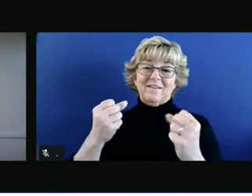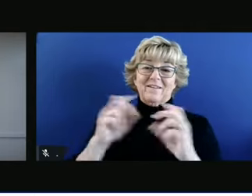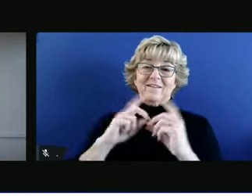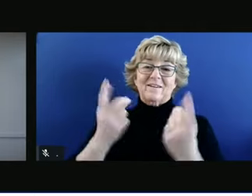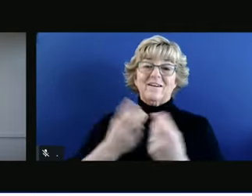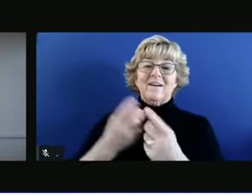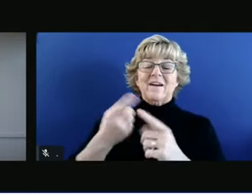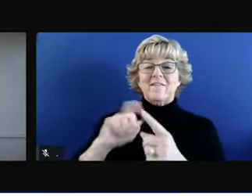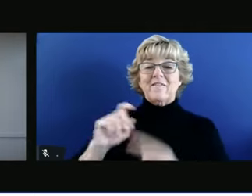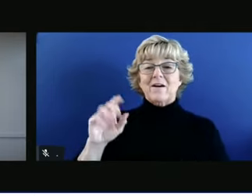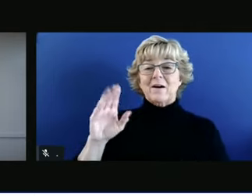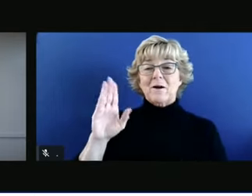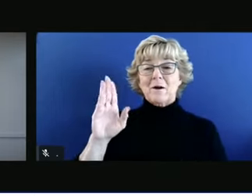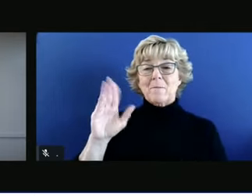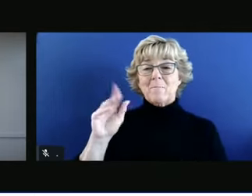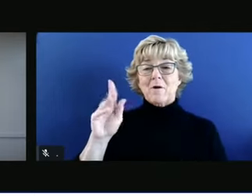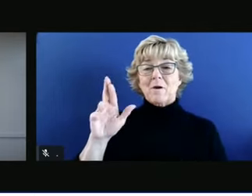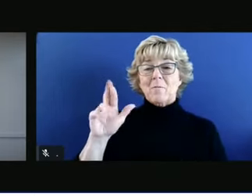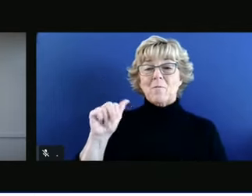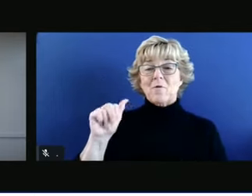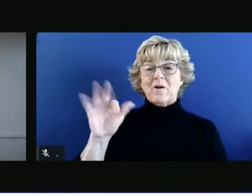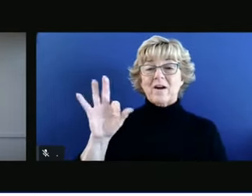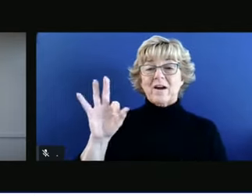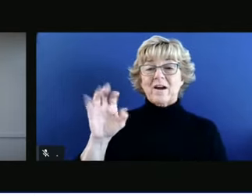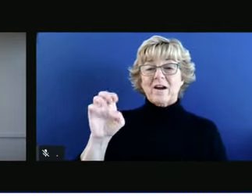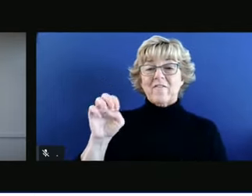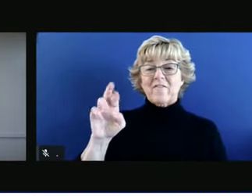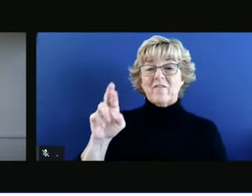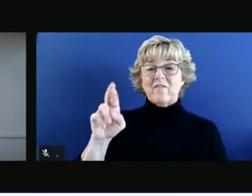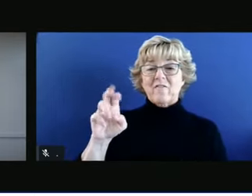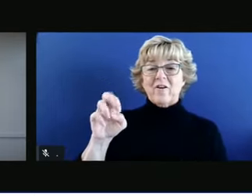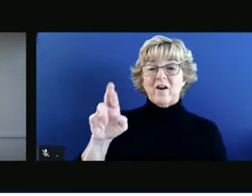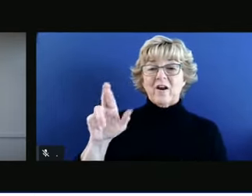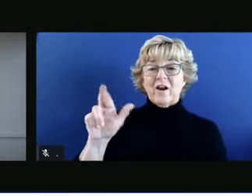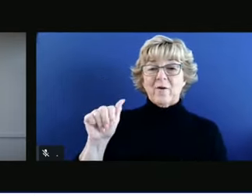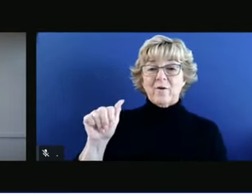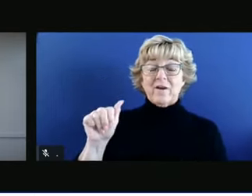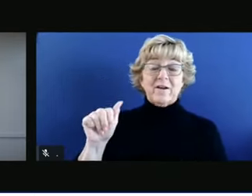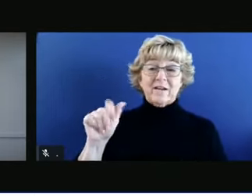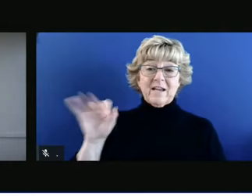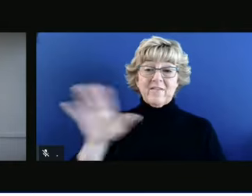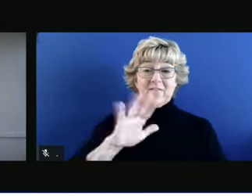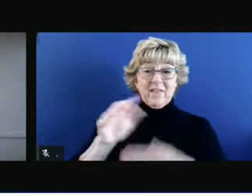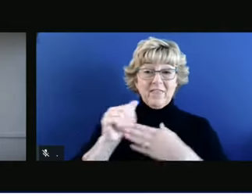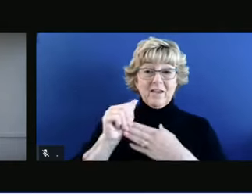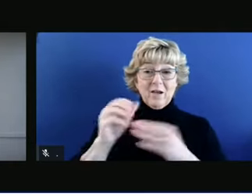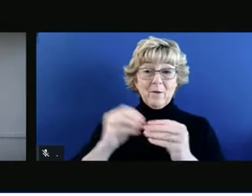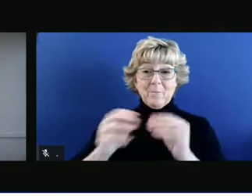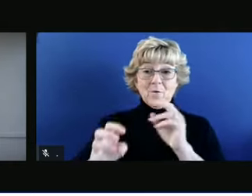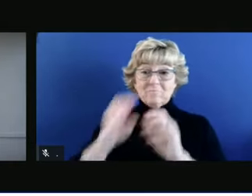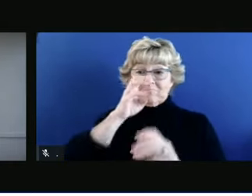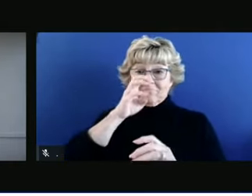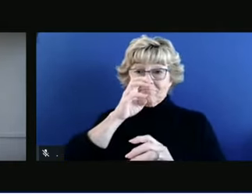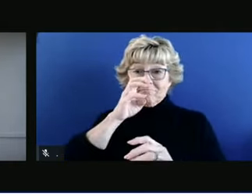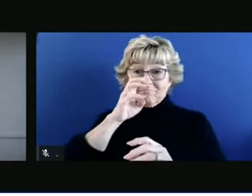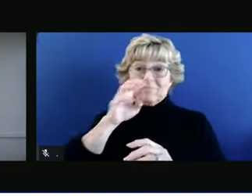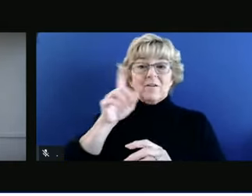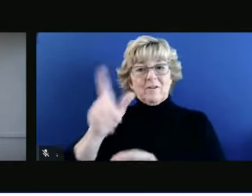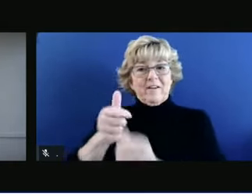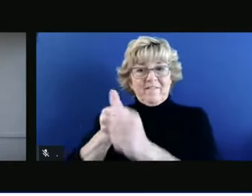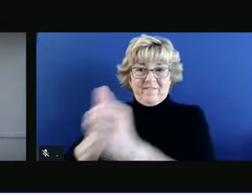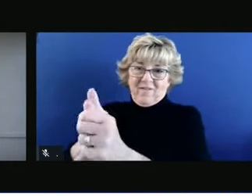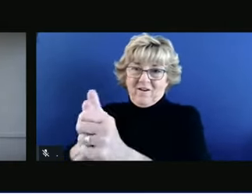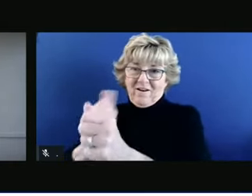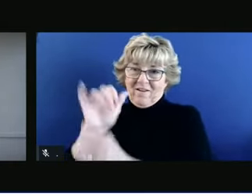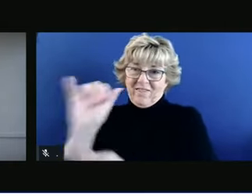Barbara Ferrer and the Los Angeles County Department of Public Health, that if their guidance is more restrictive, that that is indeed